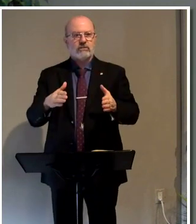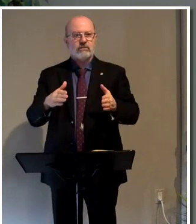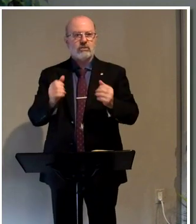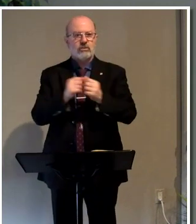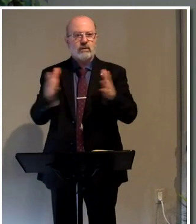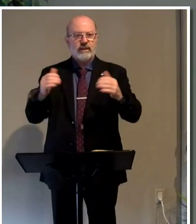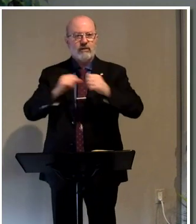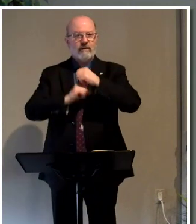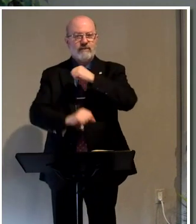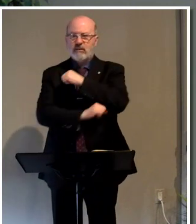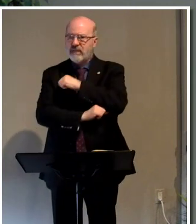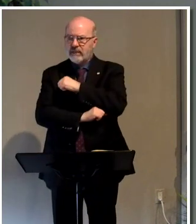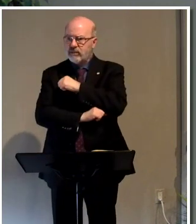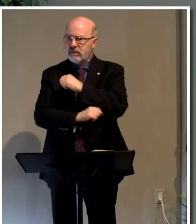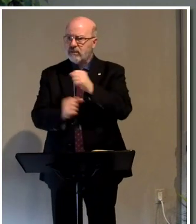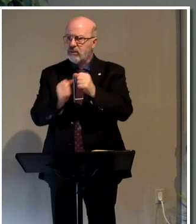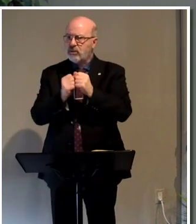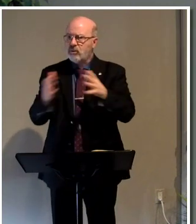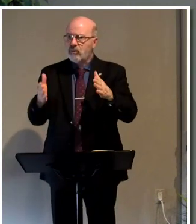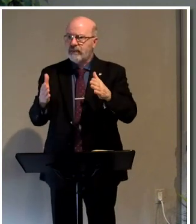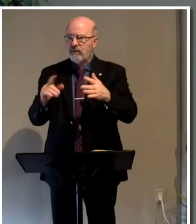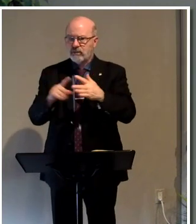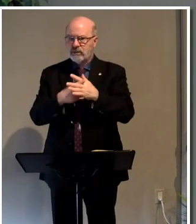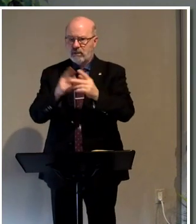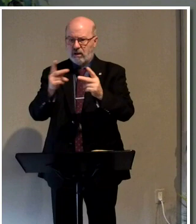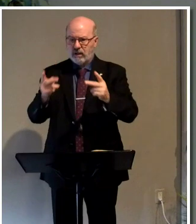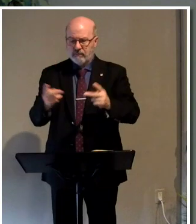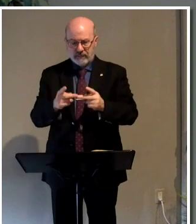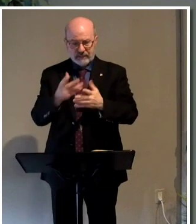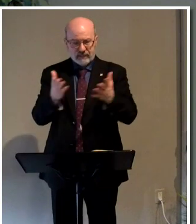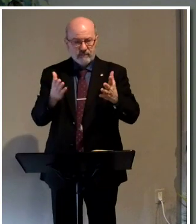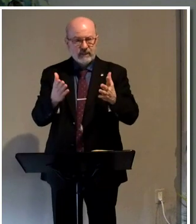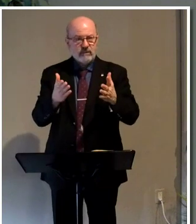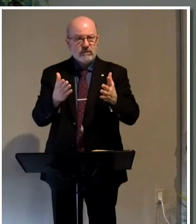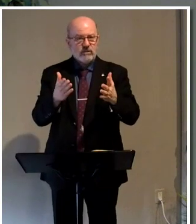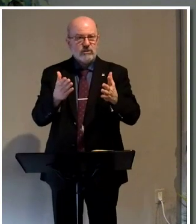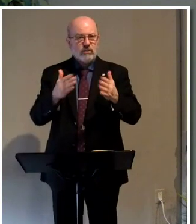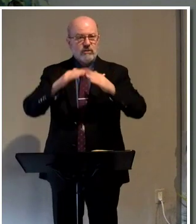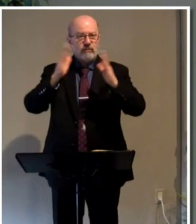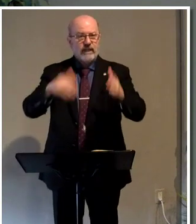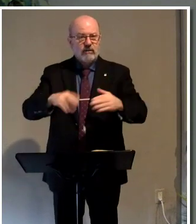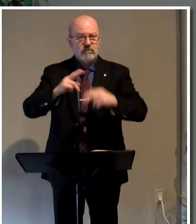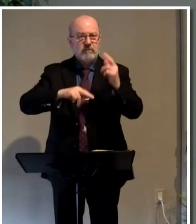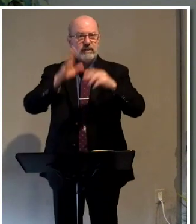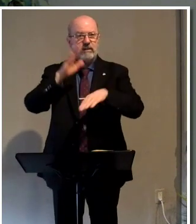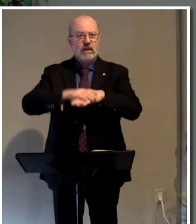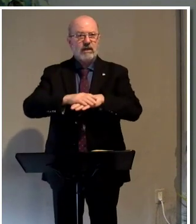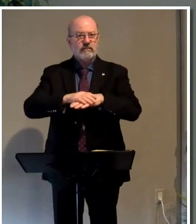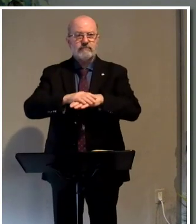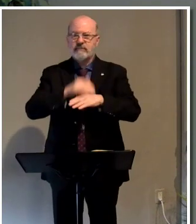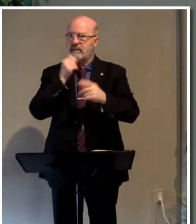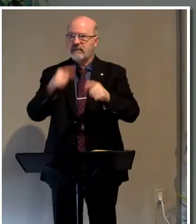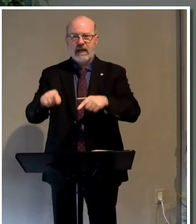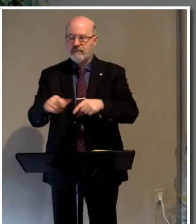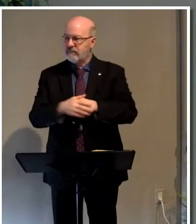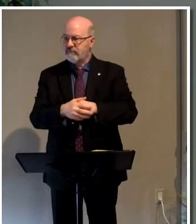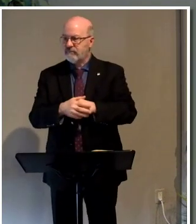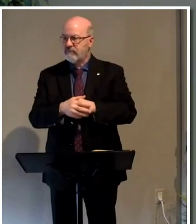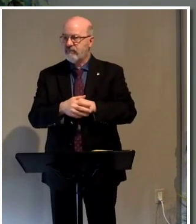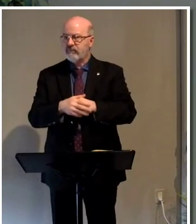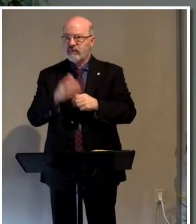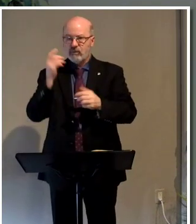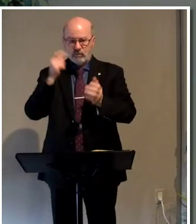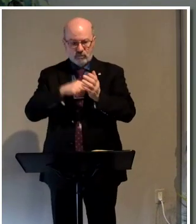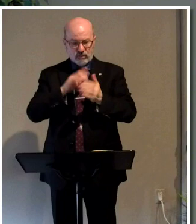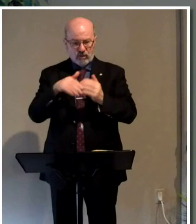a foundation, without a a starting point, without something for the house to be built on? It simply doesn't happen. So I hope you noticed